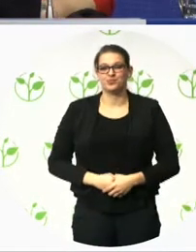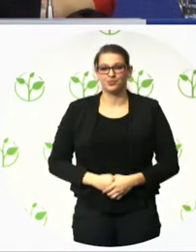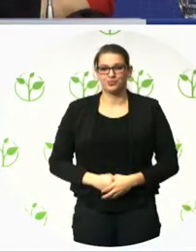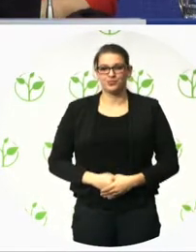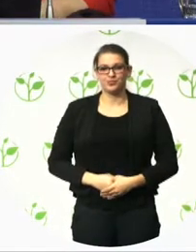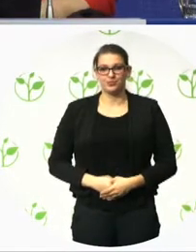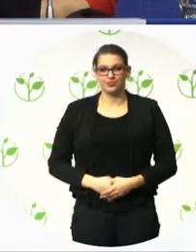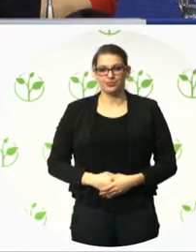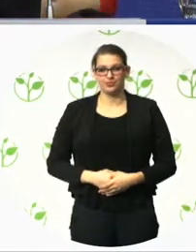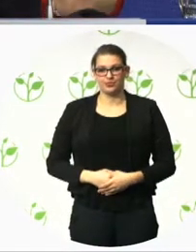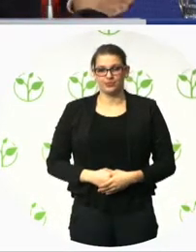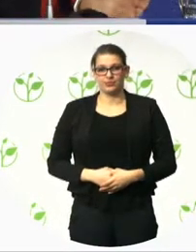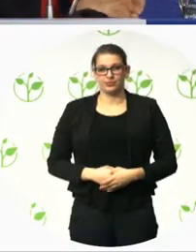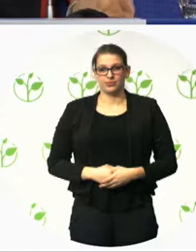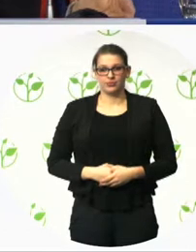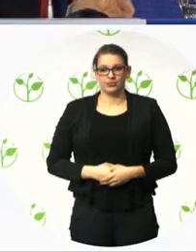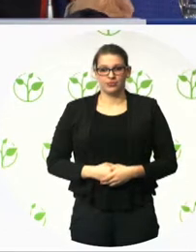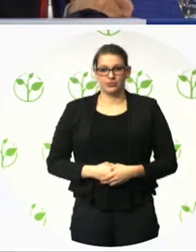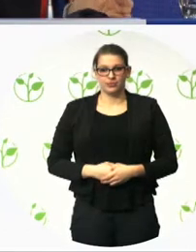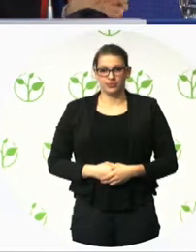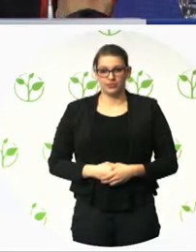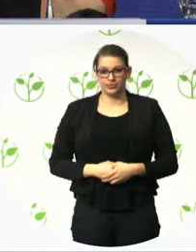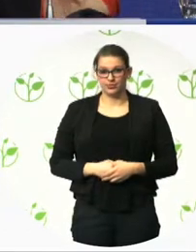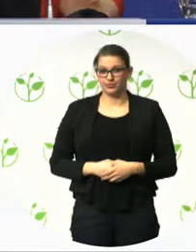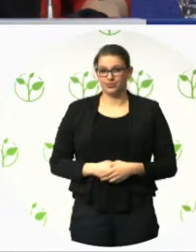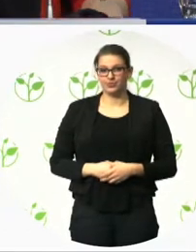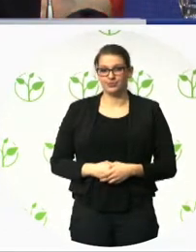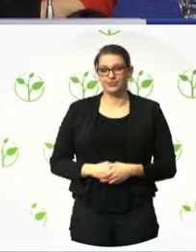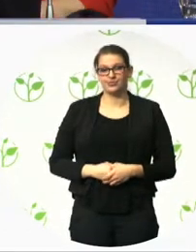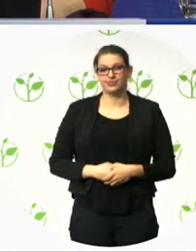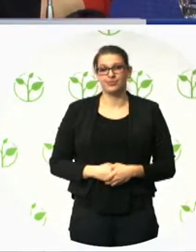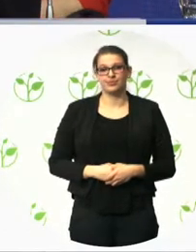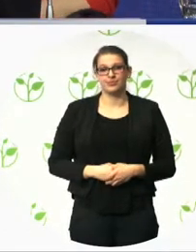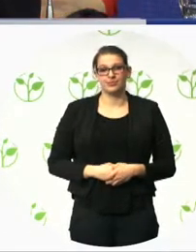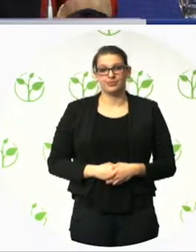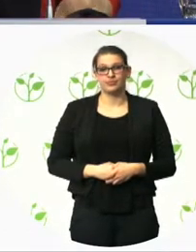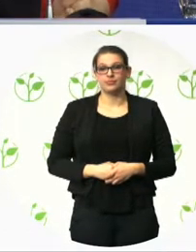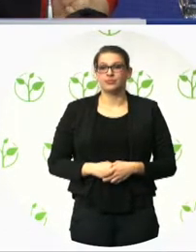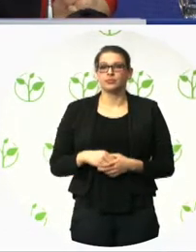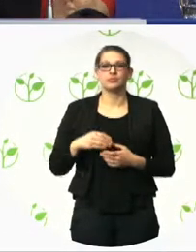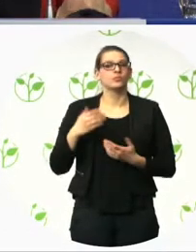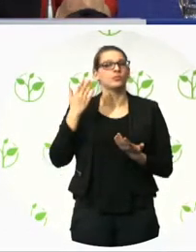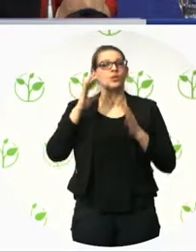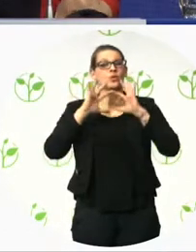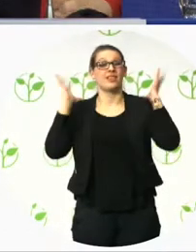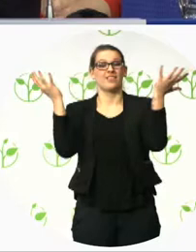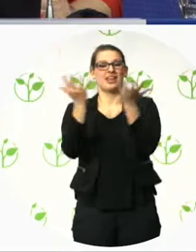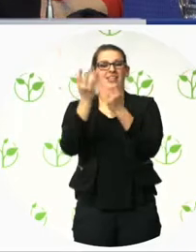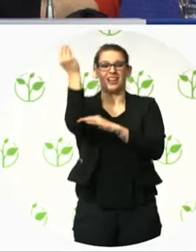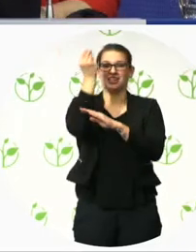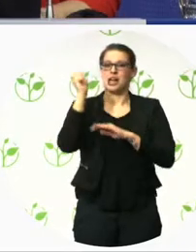it is not universally known. Very few people, in fact, know what universal design is.